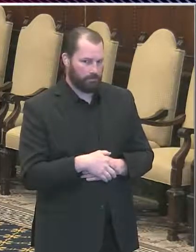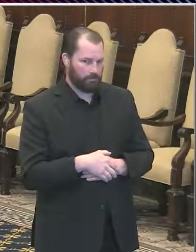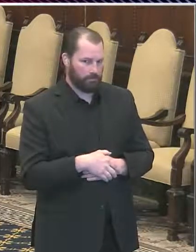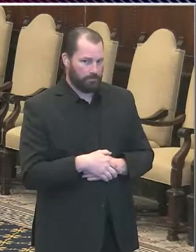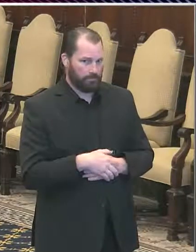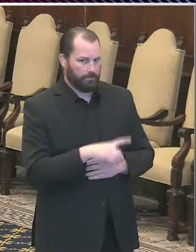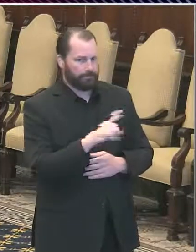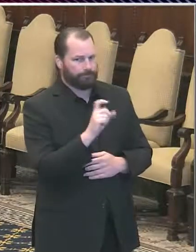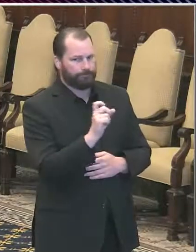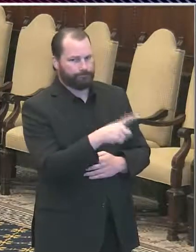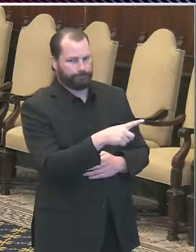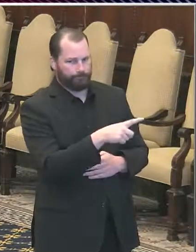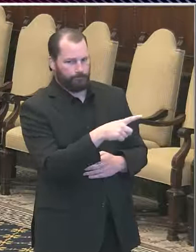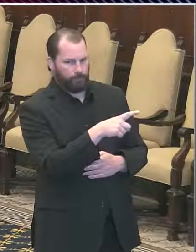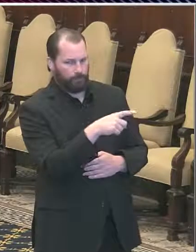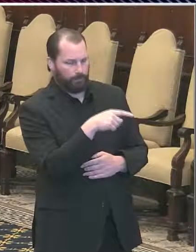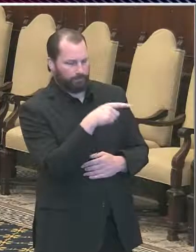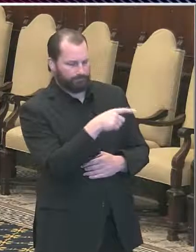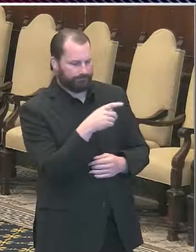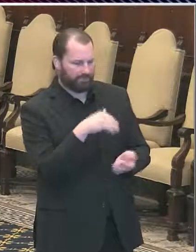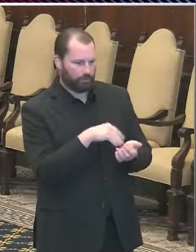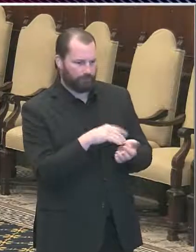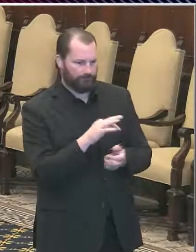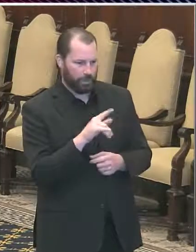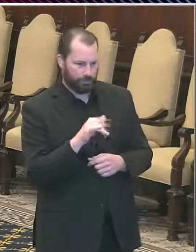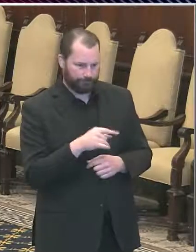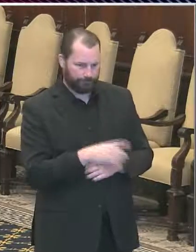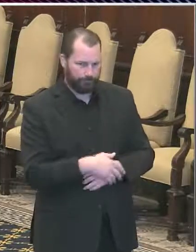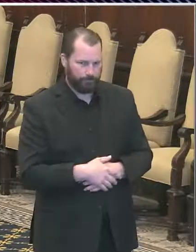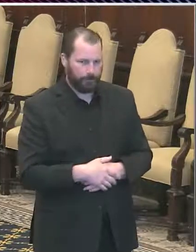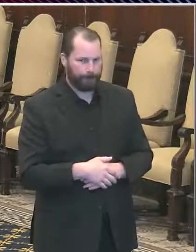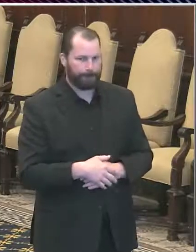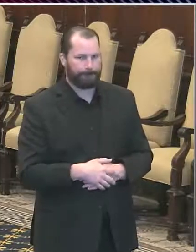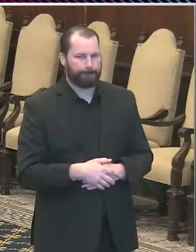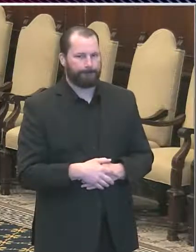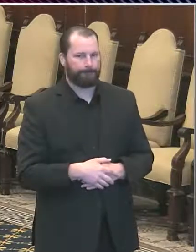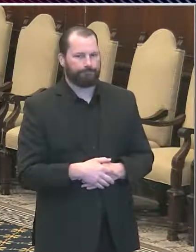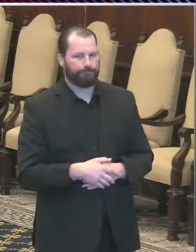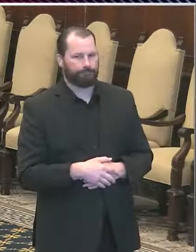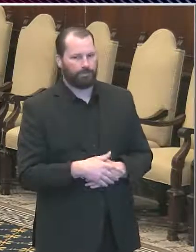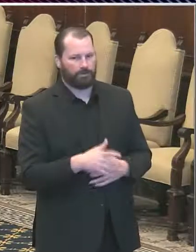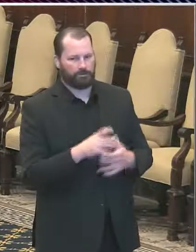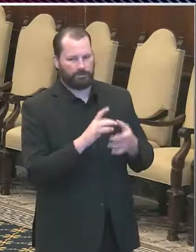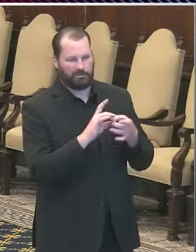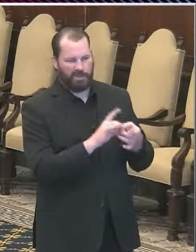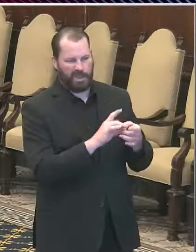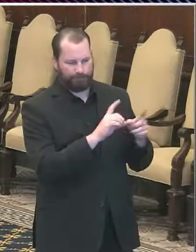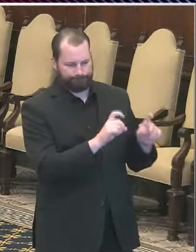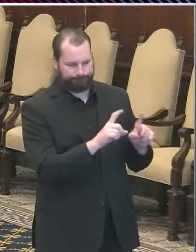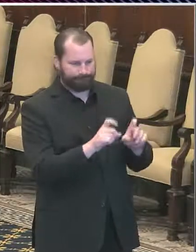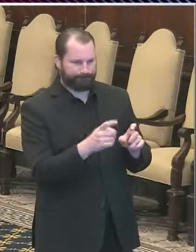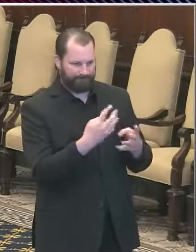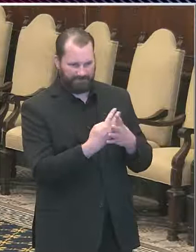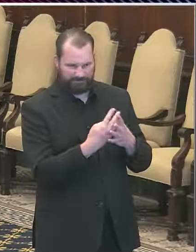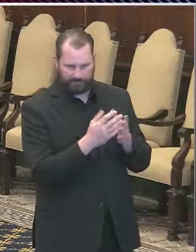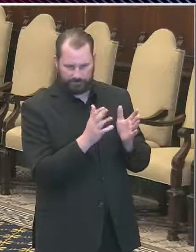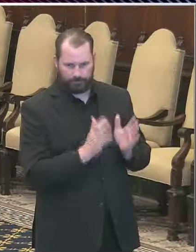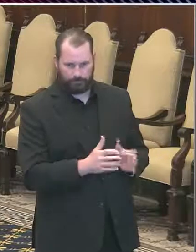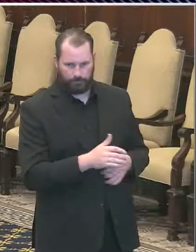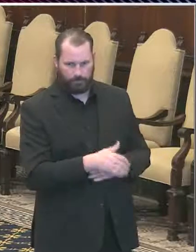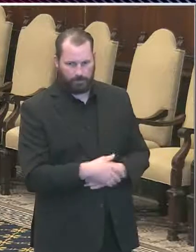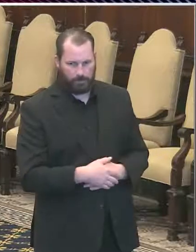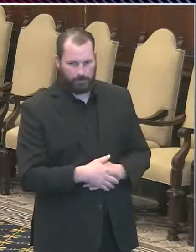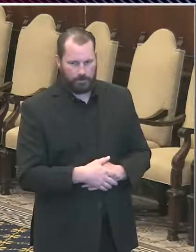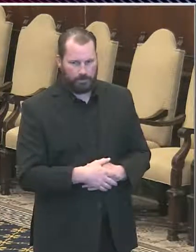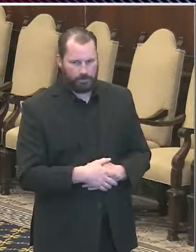for Dr. Farley about the testing of inmates in the city's prison system. A few